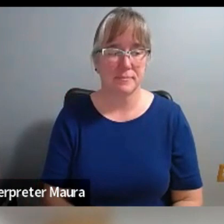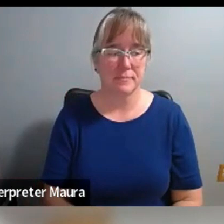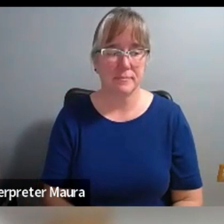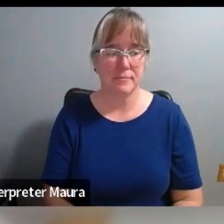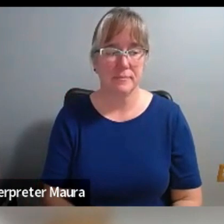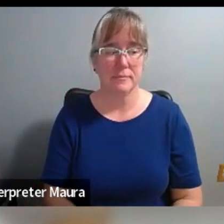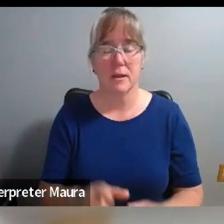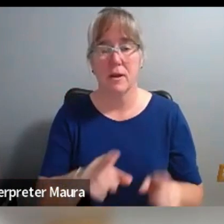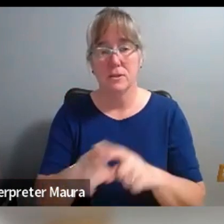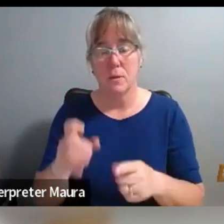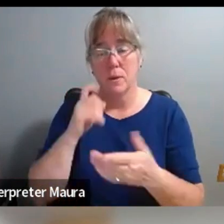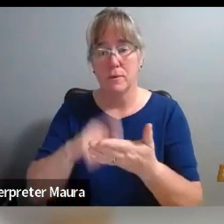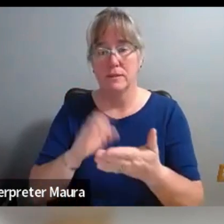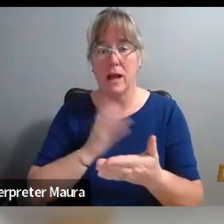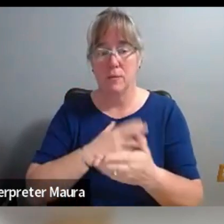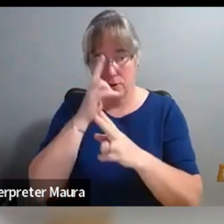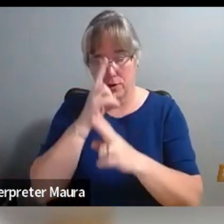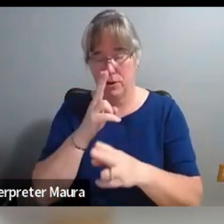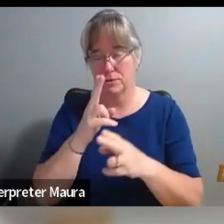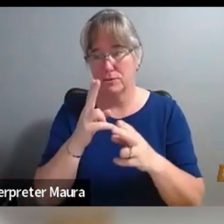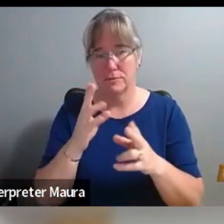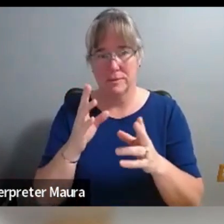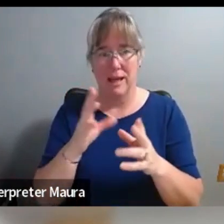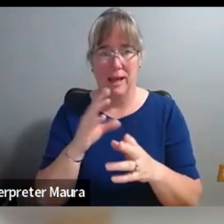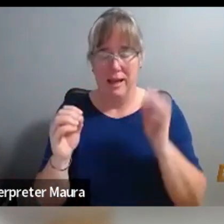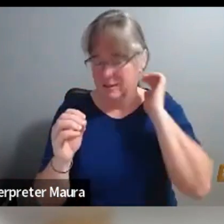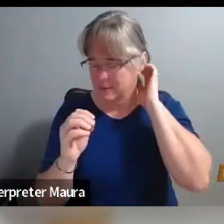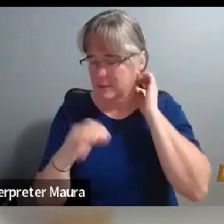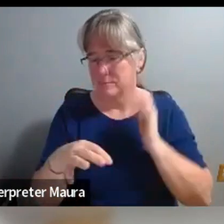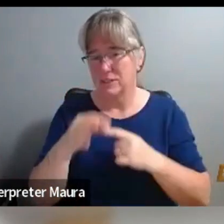honorees and special guests today. Please wave when I say your names.